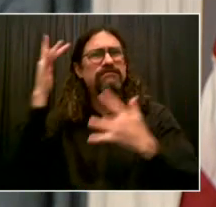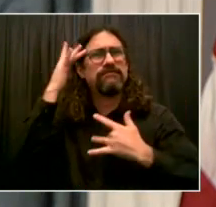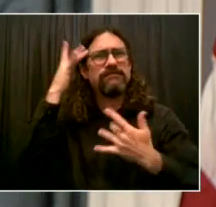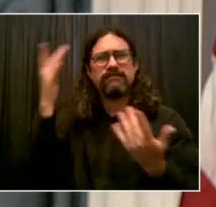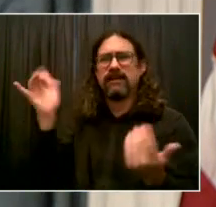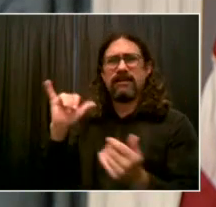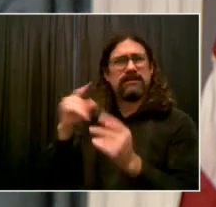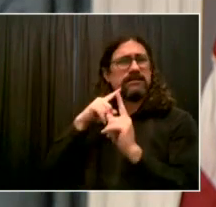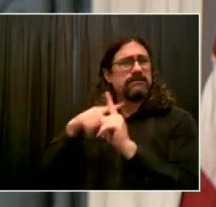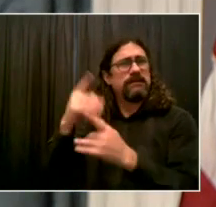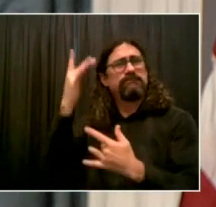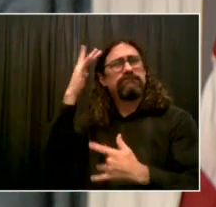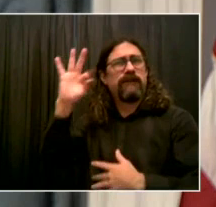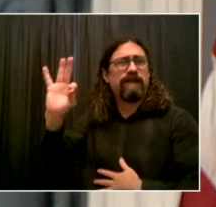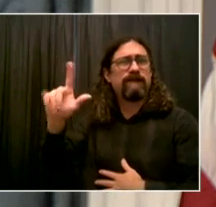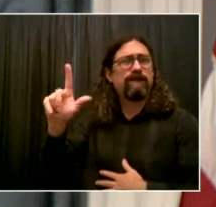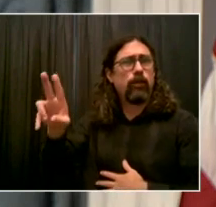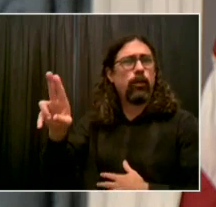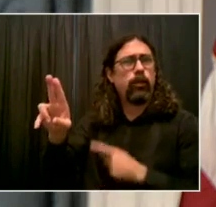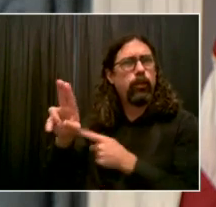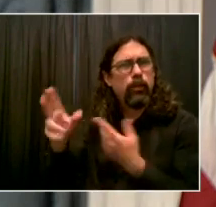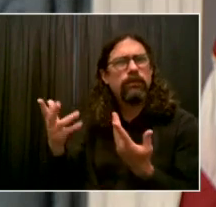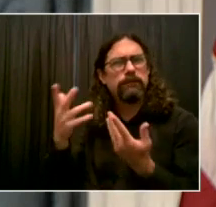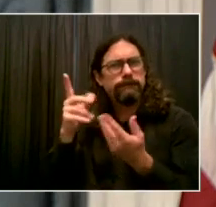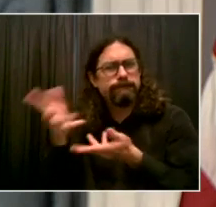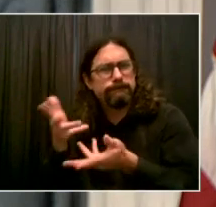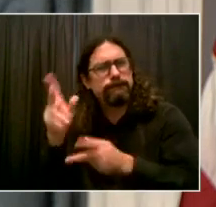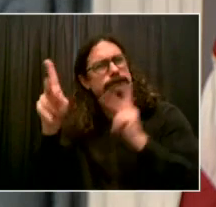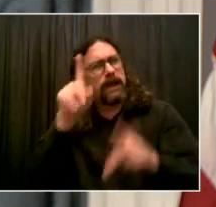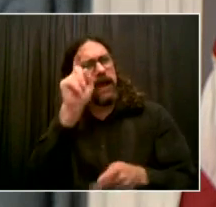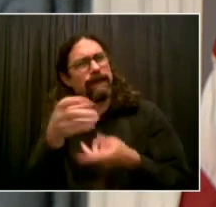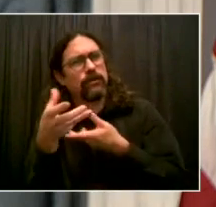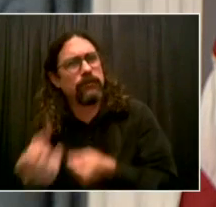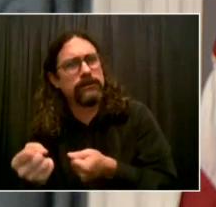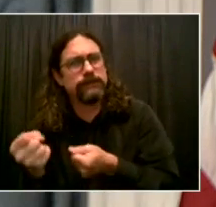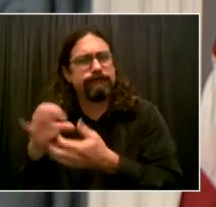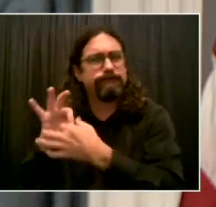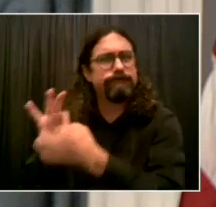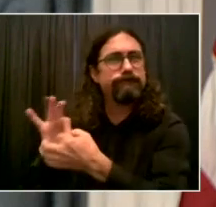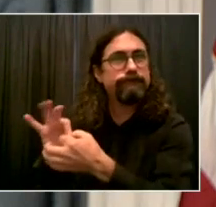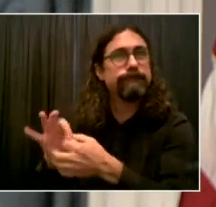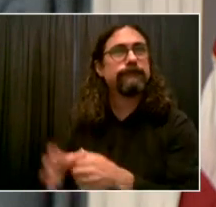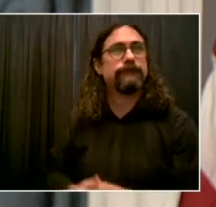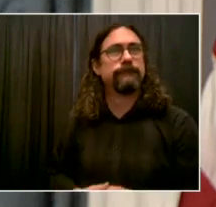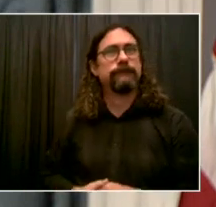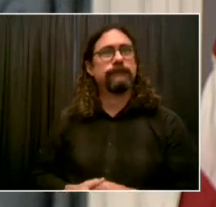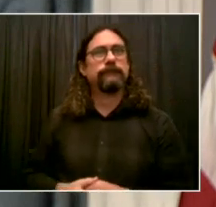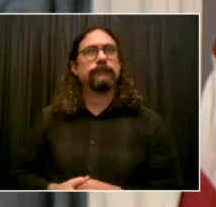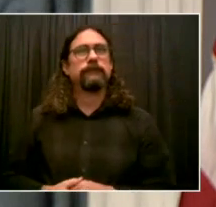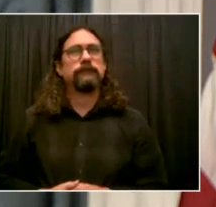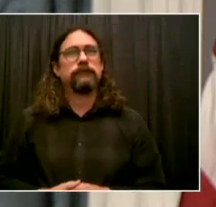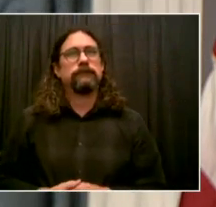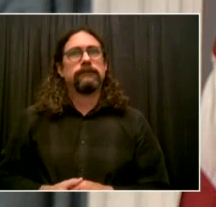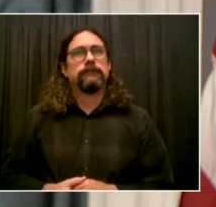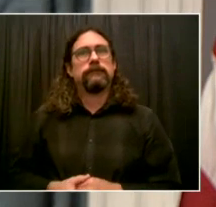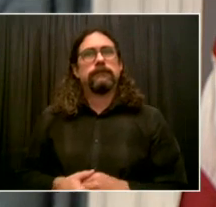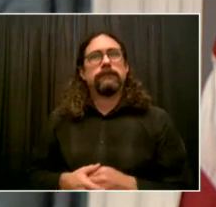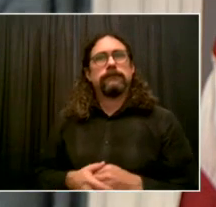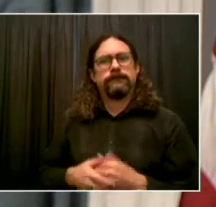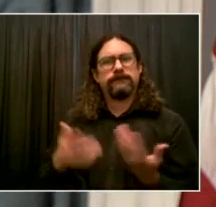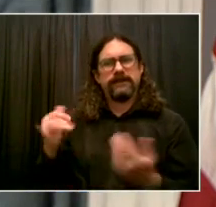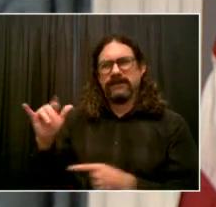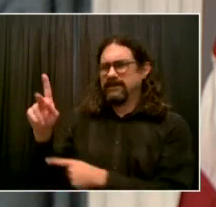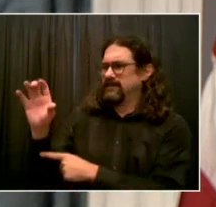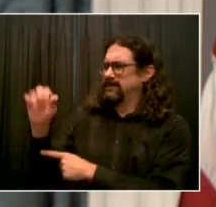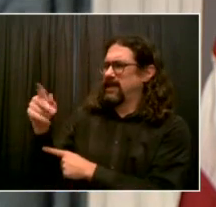been done through this pandemic offers us a veteran workforce with experience that should not be lost. We will build on this experience